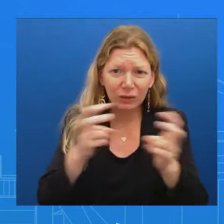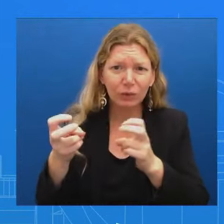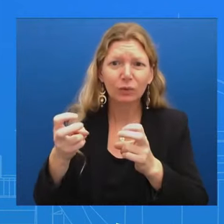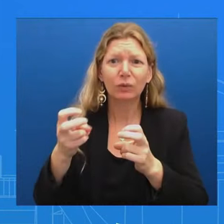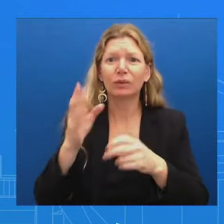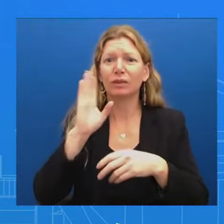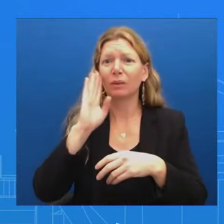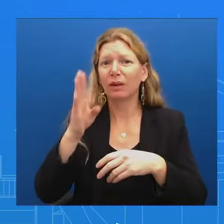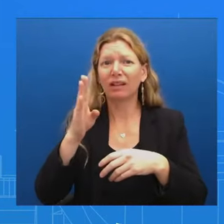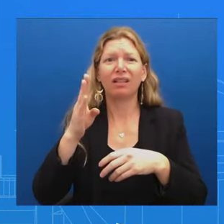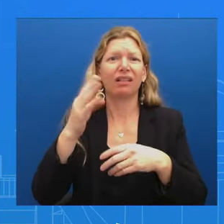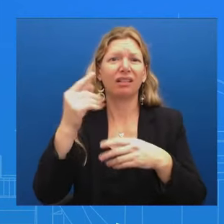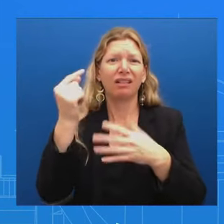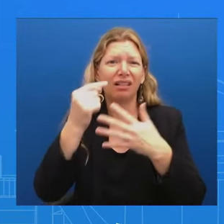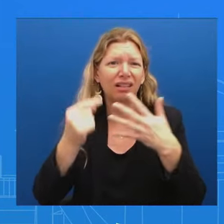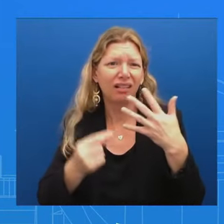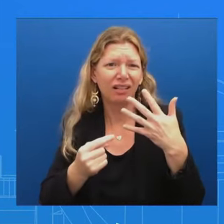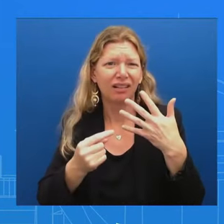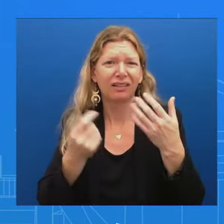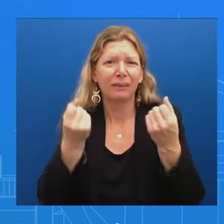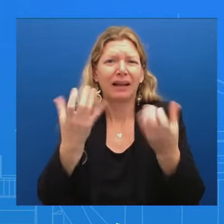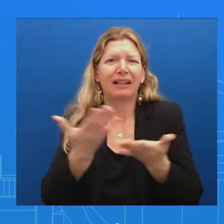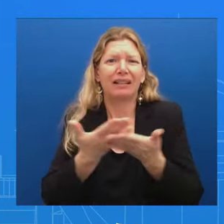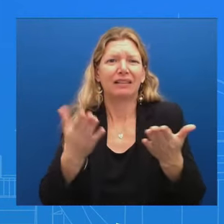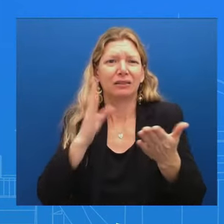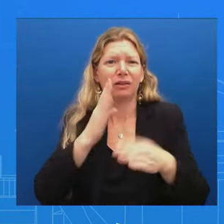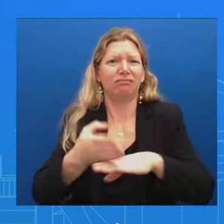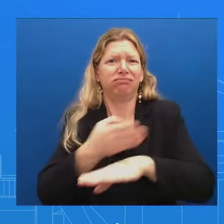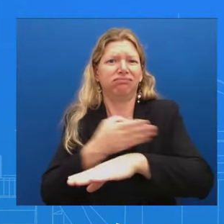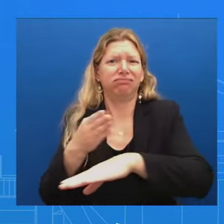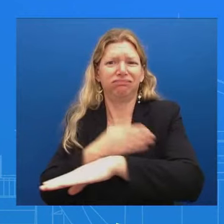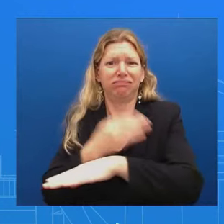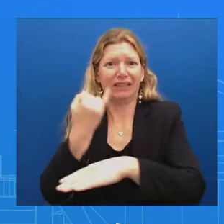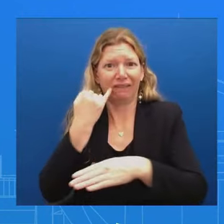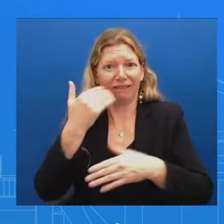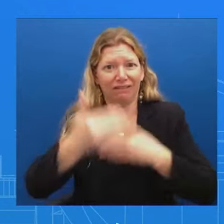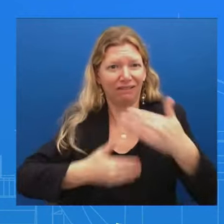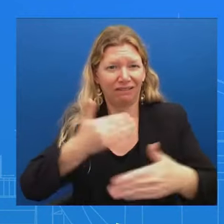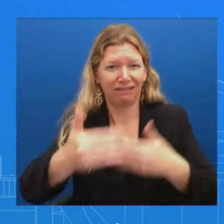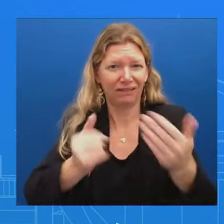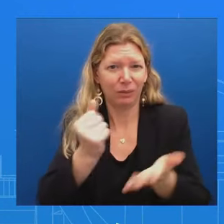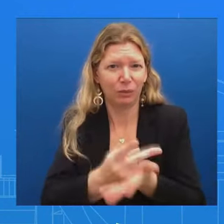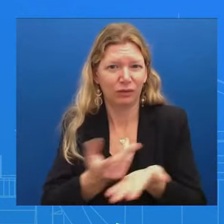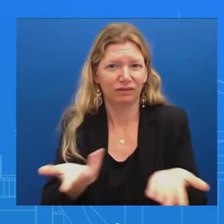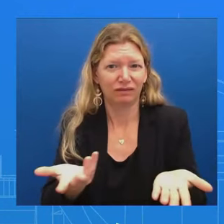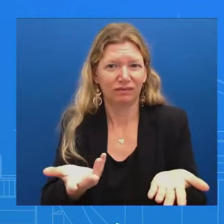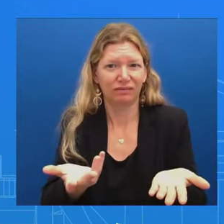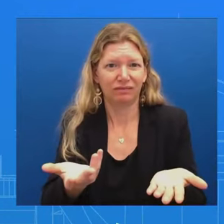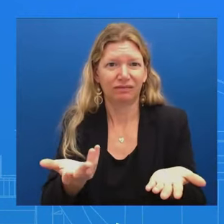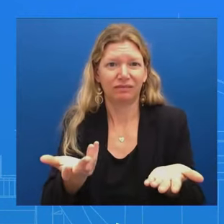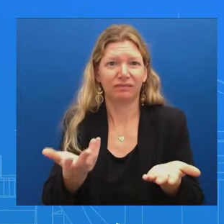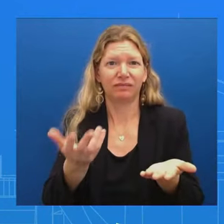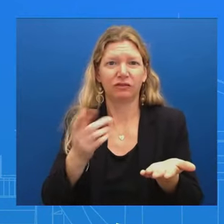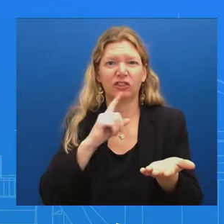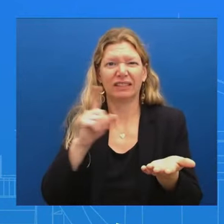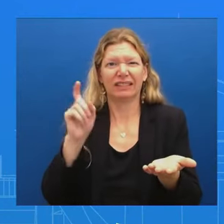and other White House officials are in constant communication Obviously with the leadership on both sides of chamber